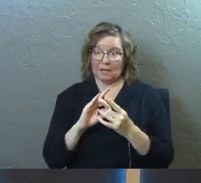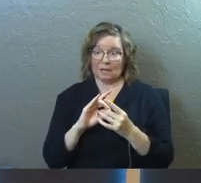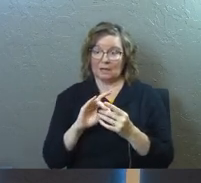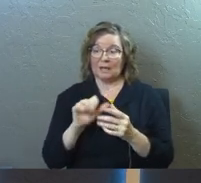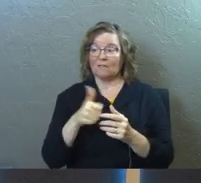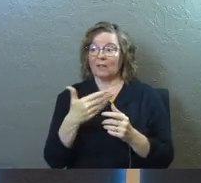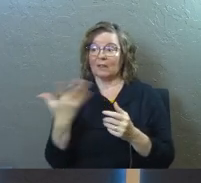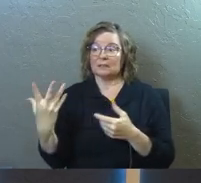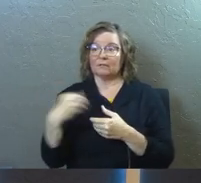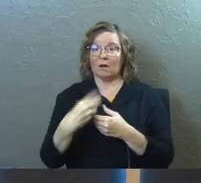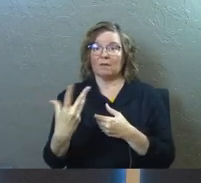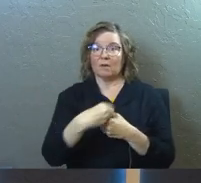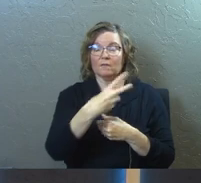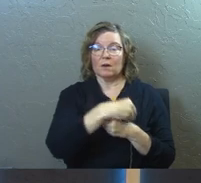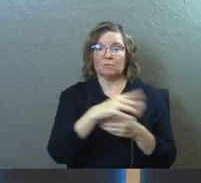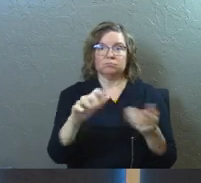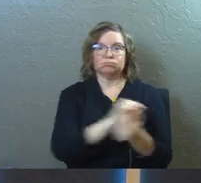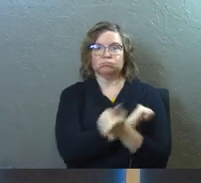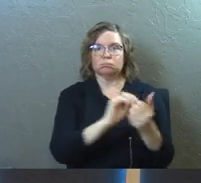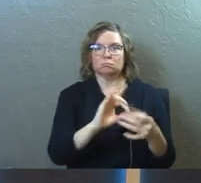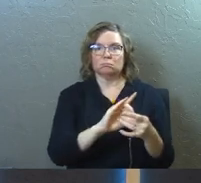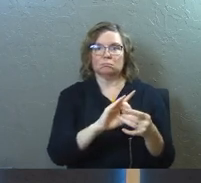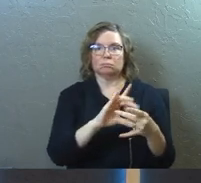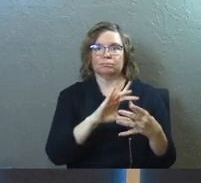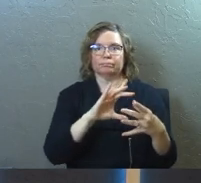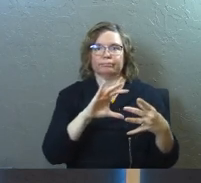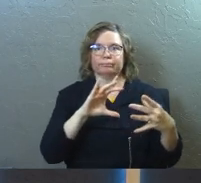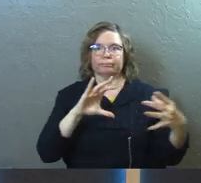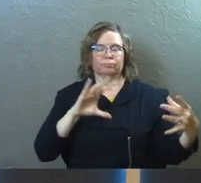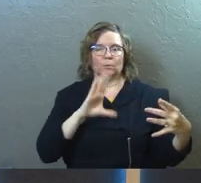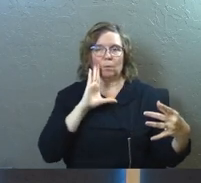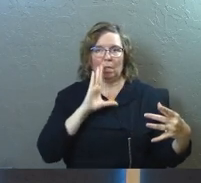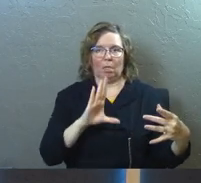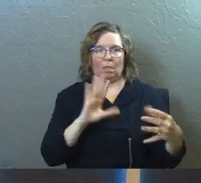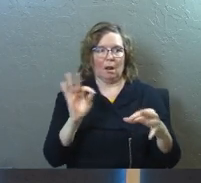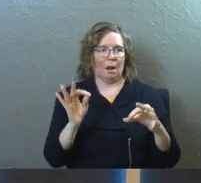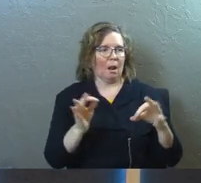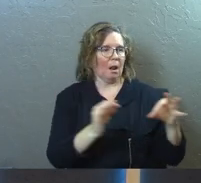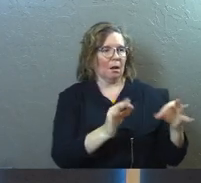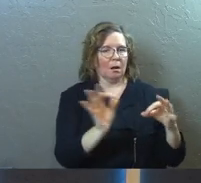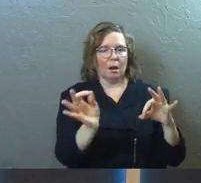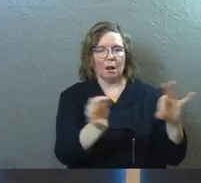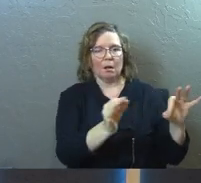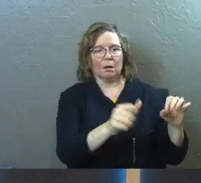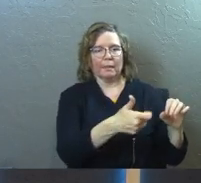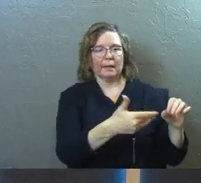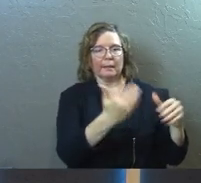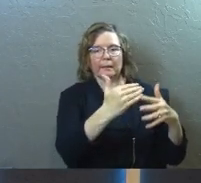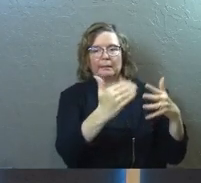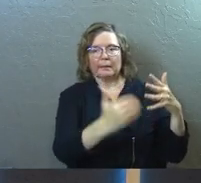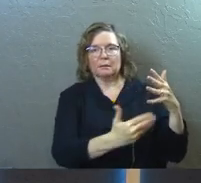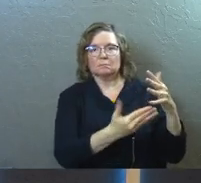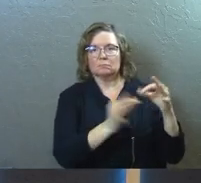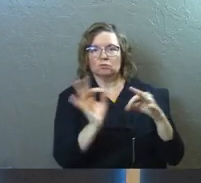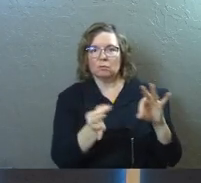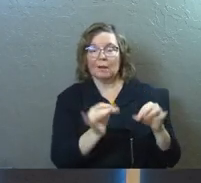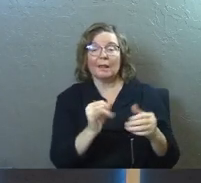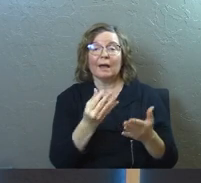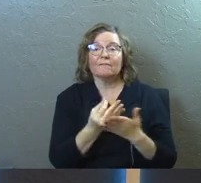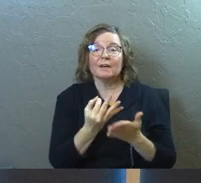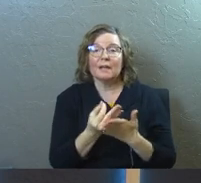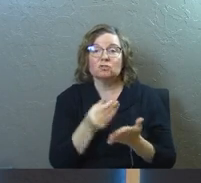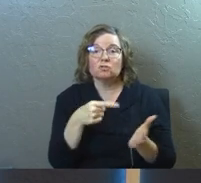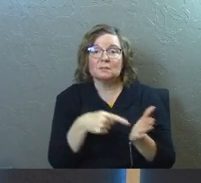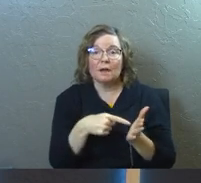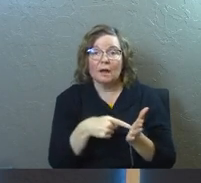ruin your marriage. And we have let foxes in. And we got to deal with them. Things like financial